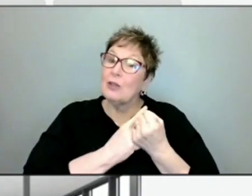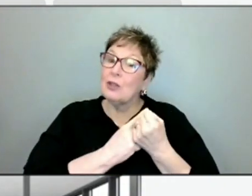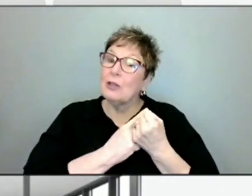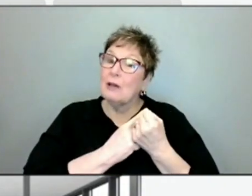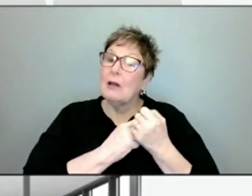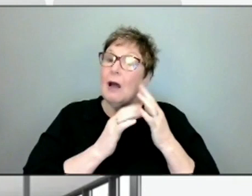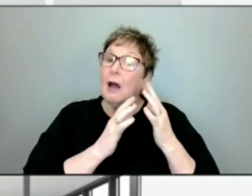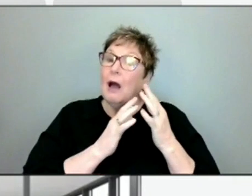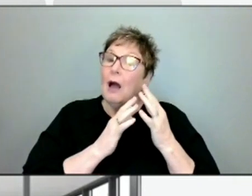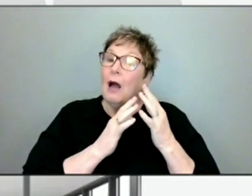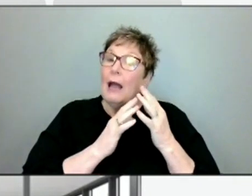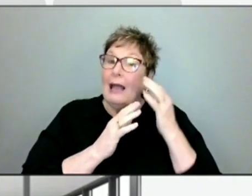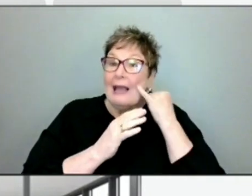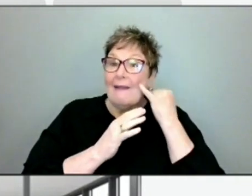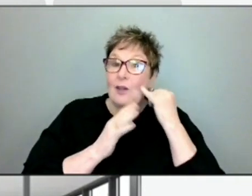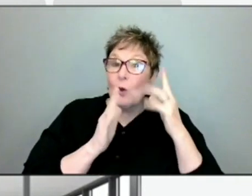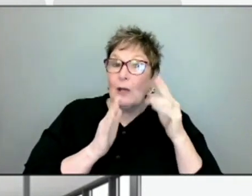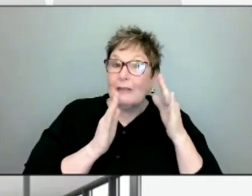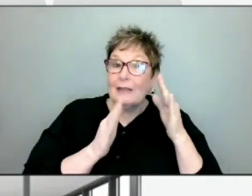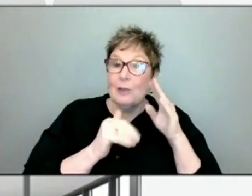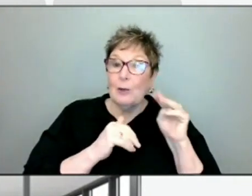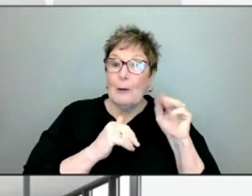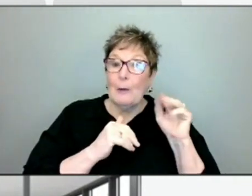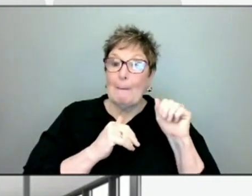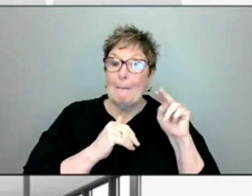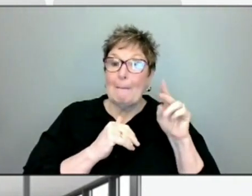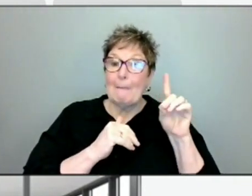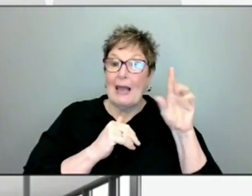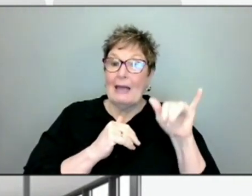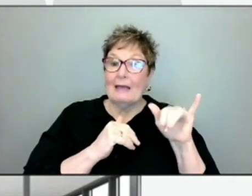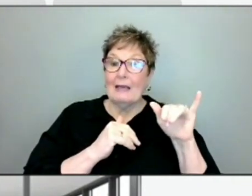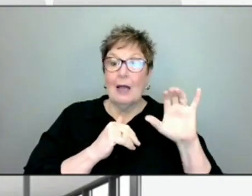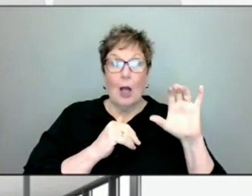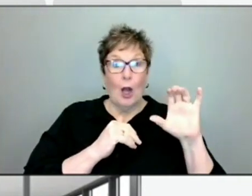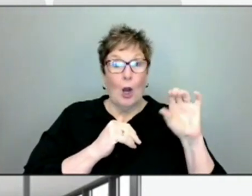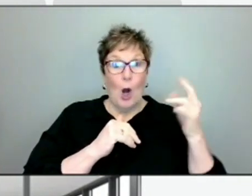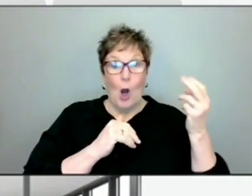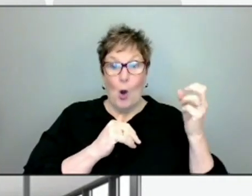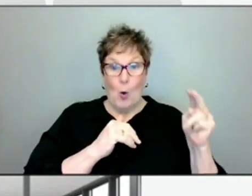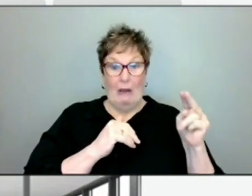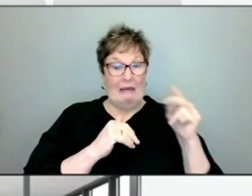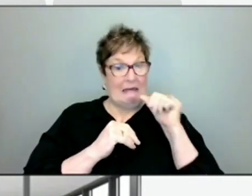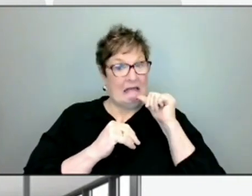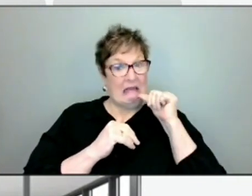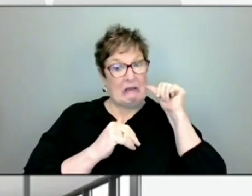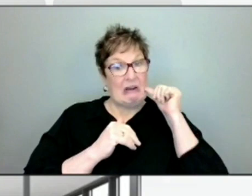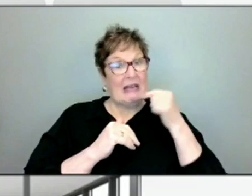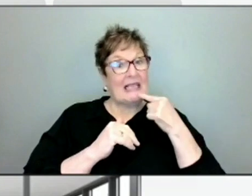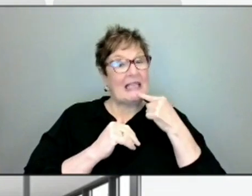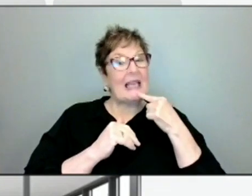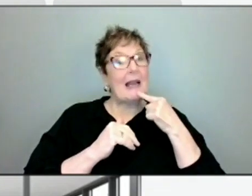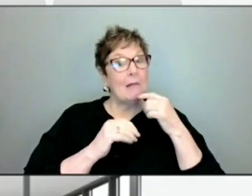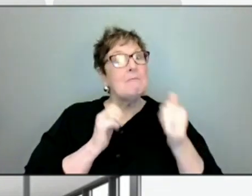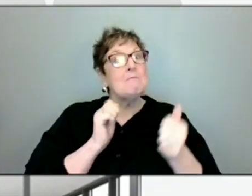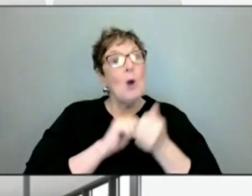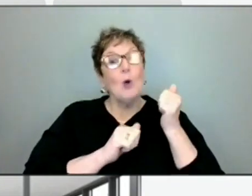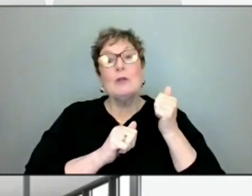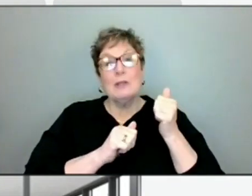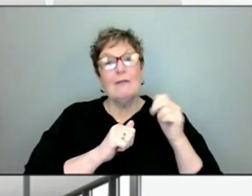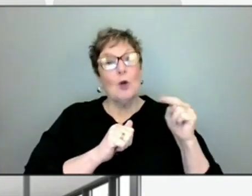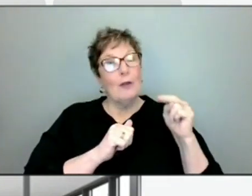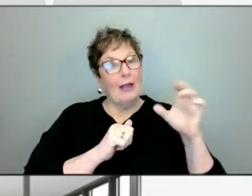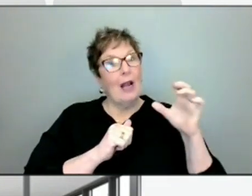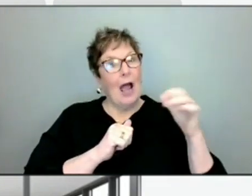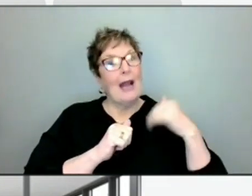If you listen to Mandy Cohen yesterday, she mentioned the fact that the majority of our state is still in the red. So we still